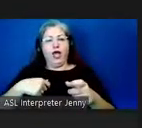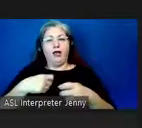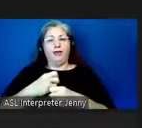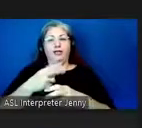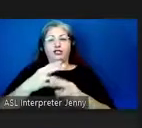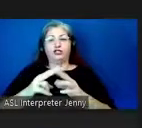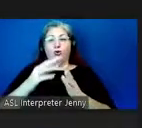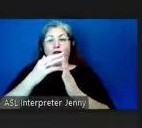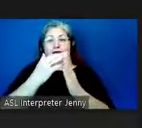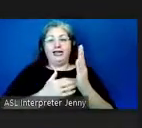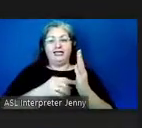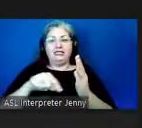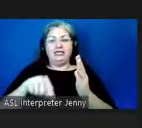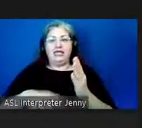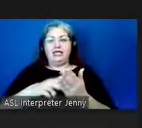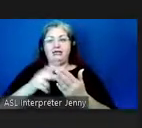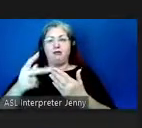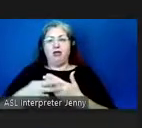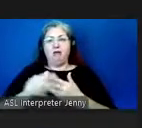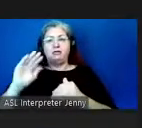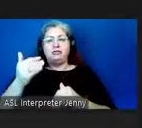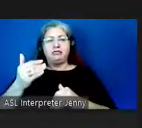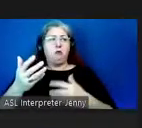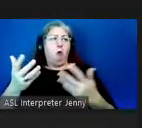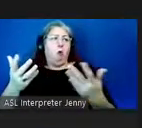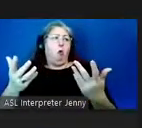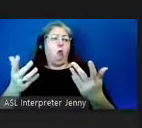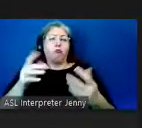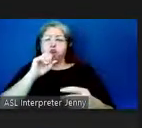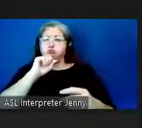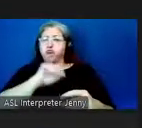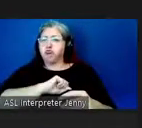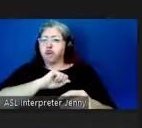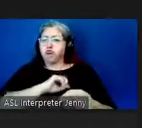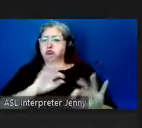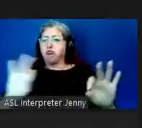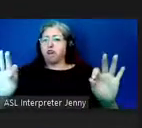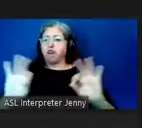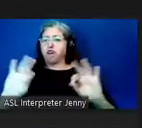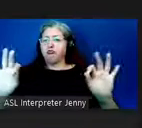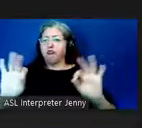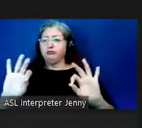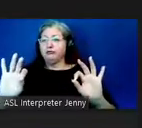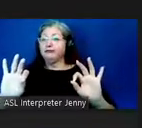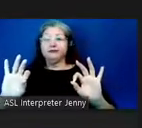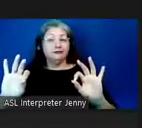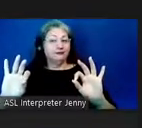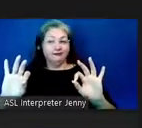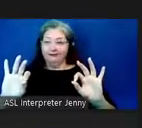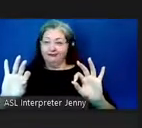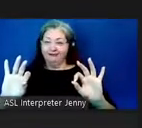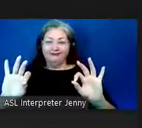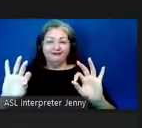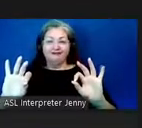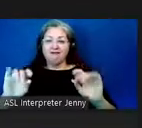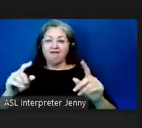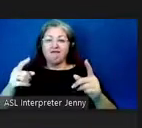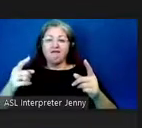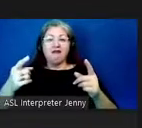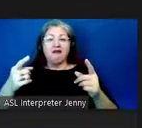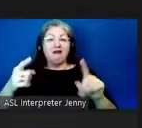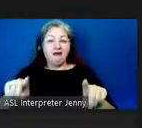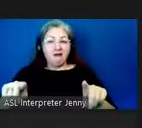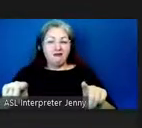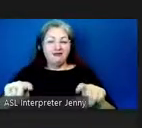for this program seemed you know really unproblematic and yet um as it